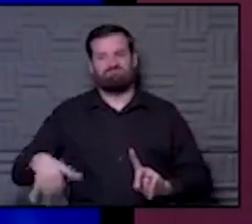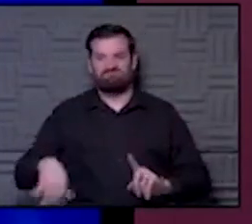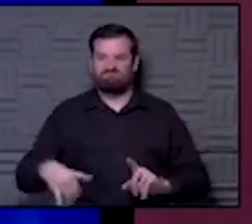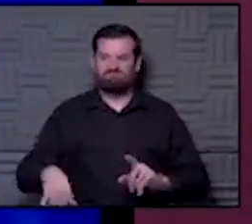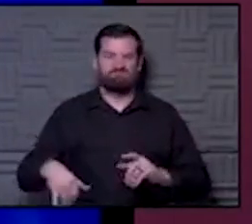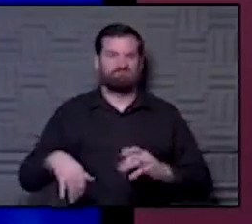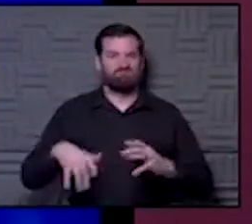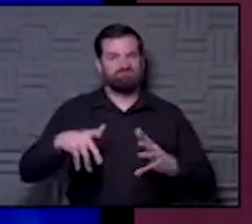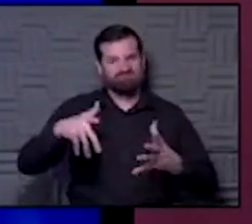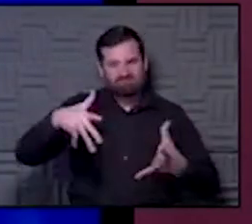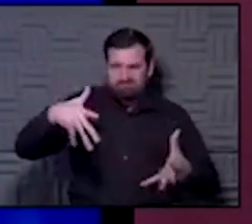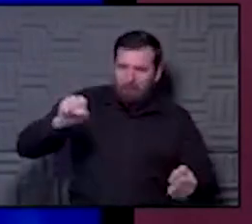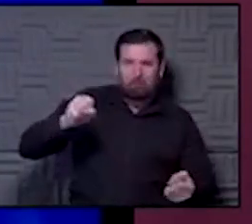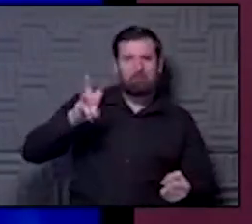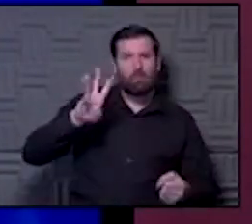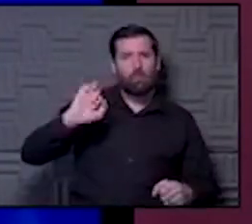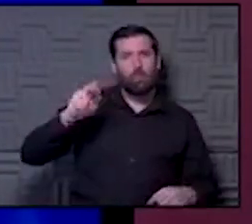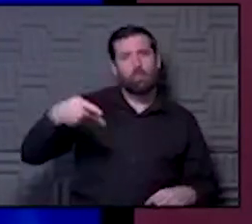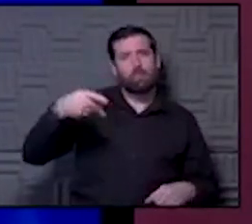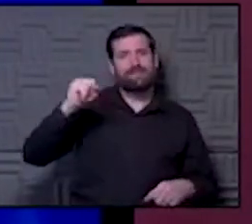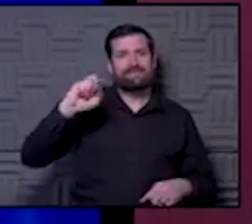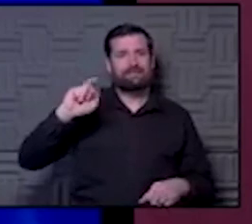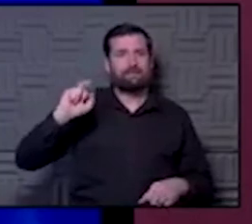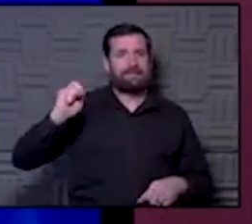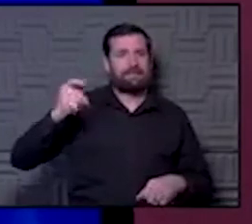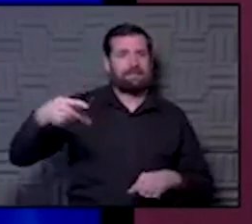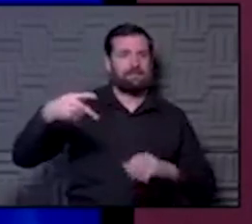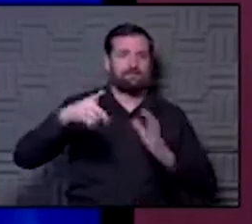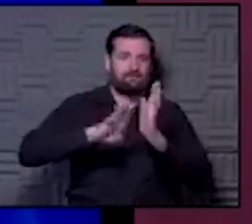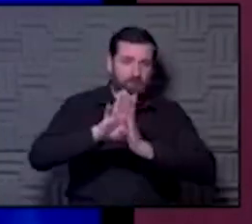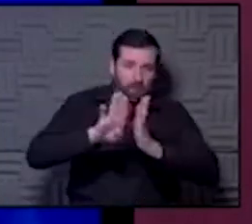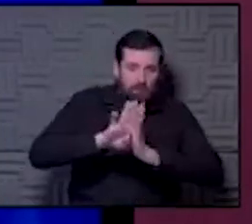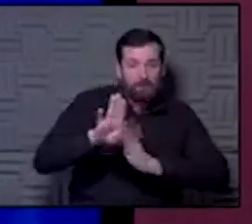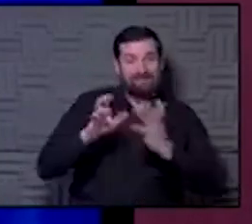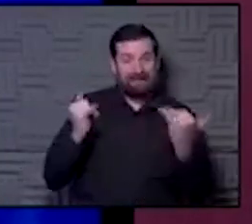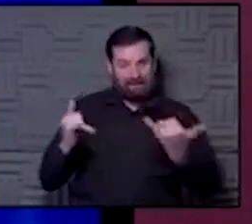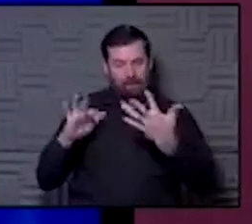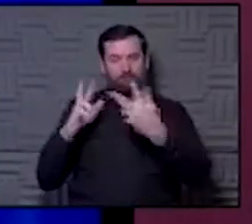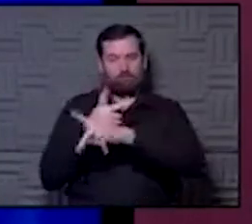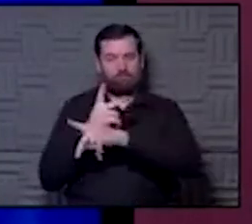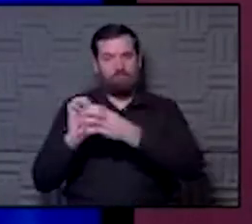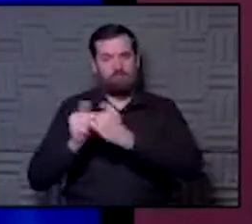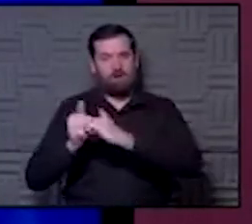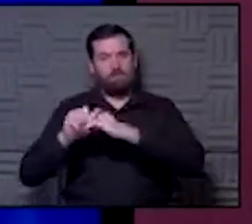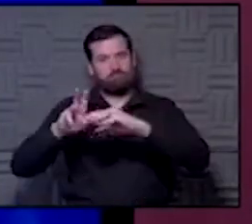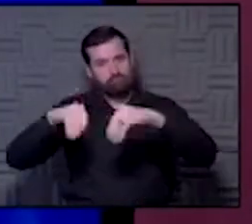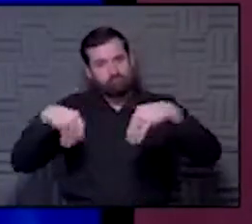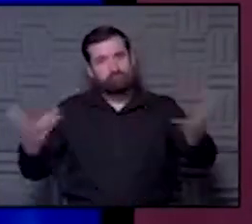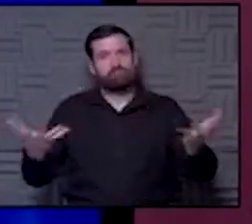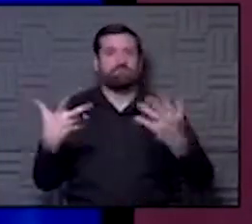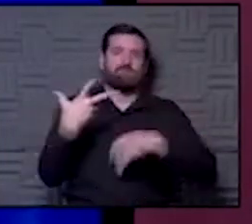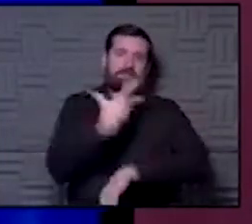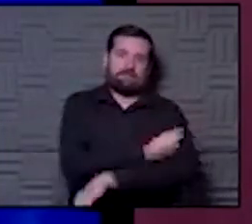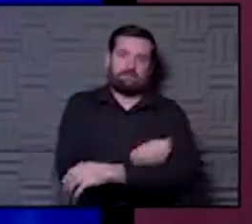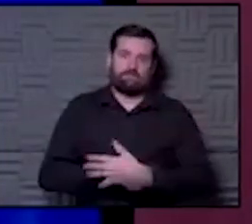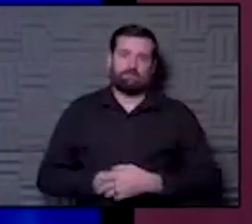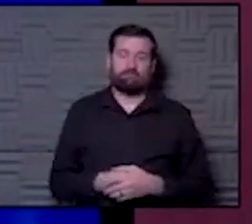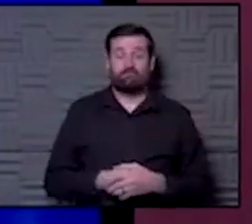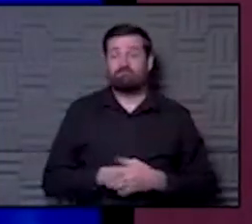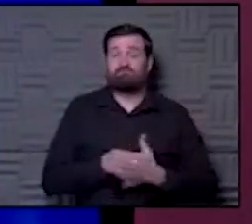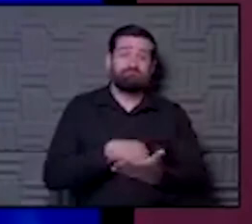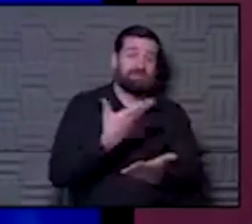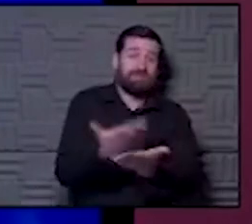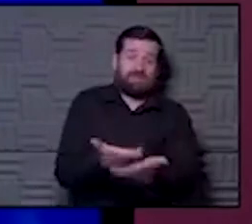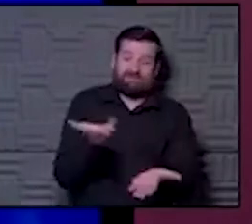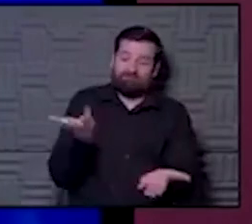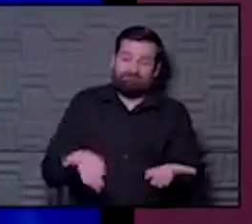into warp speed with trying to develop the vaccine. Now we're really going to have the focus of logistics of getting the vaccine. And, you know, the evidence is what